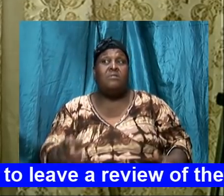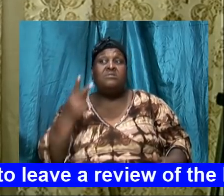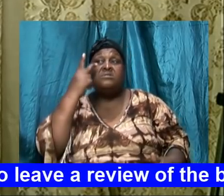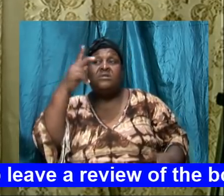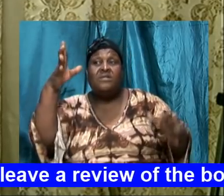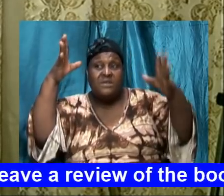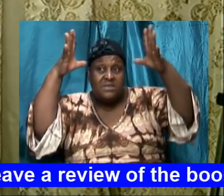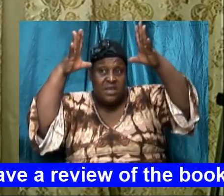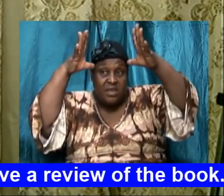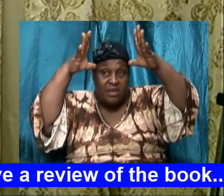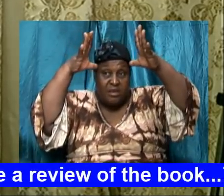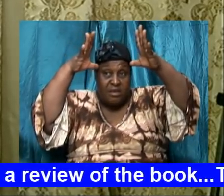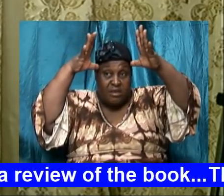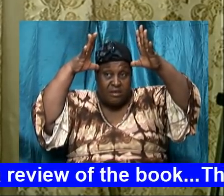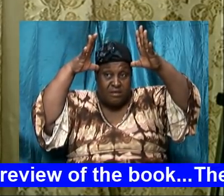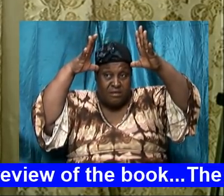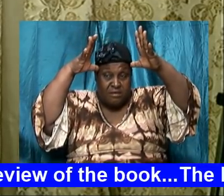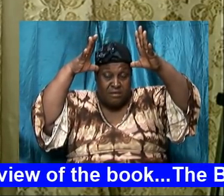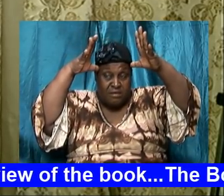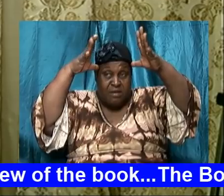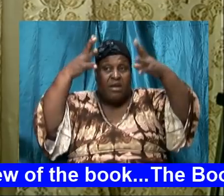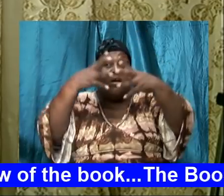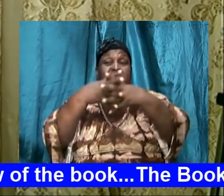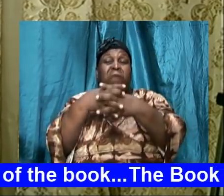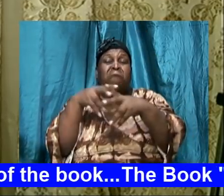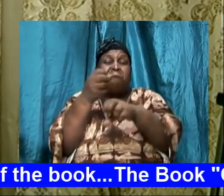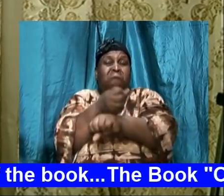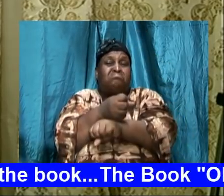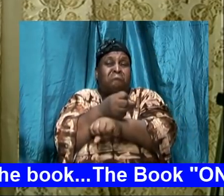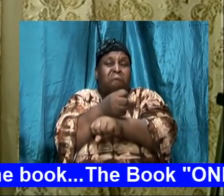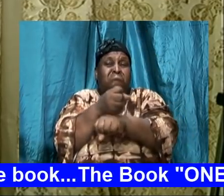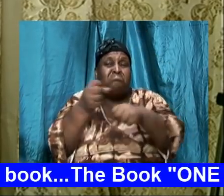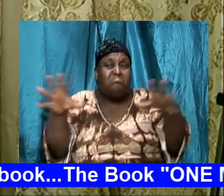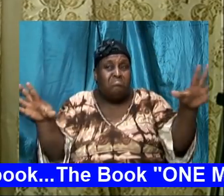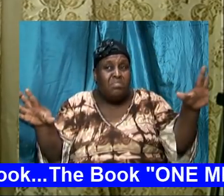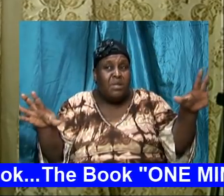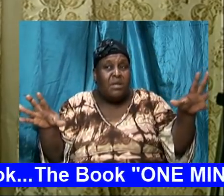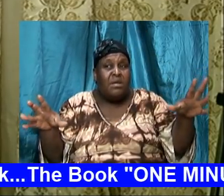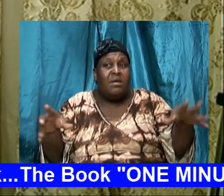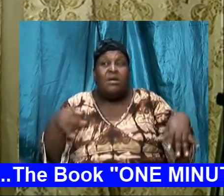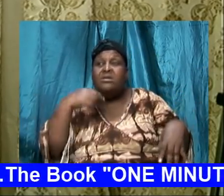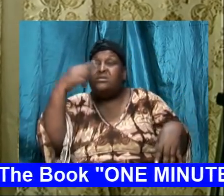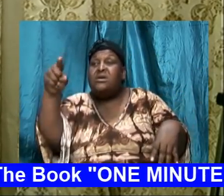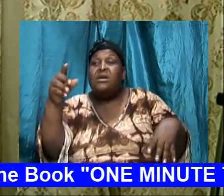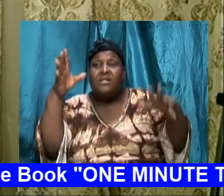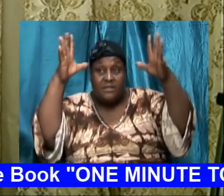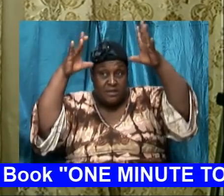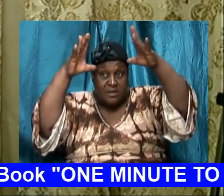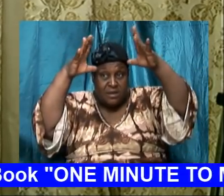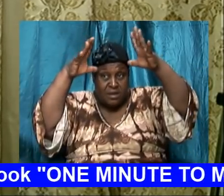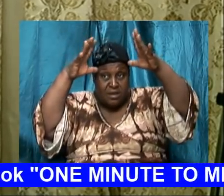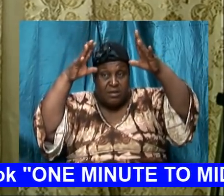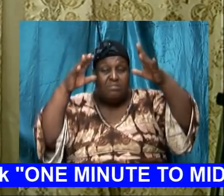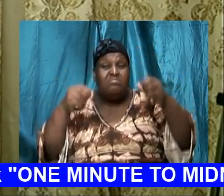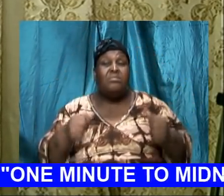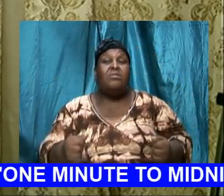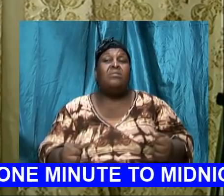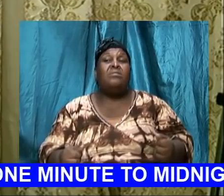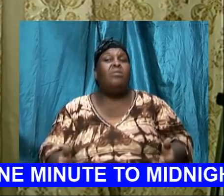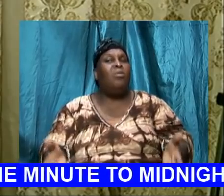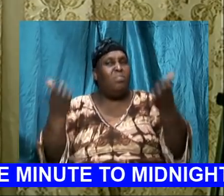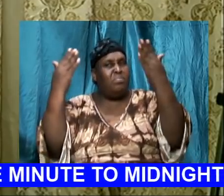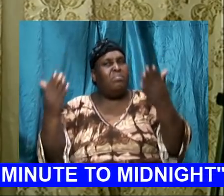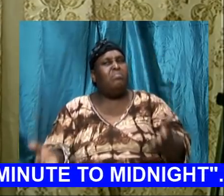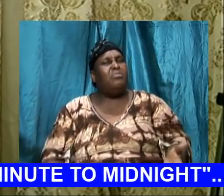And no matter how they hit that deer and told the deer to get up. Get up, man. Get up.